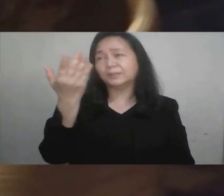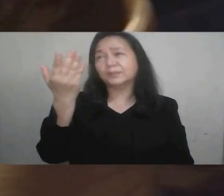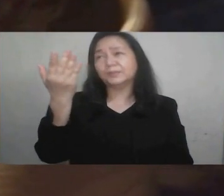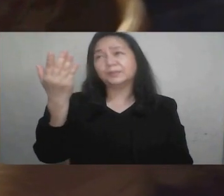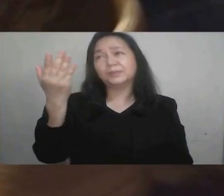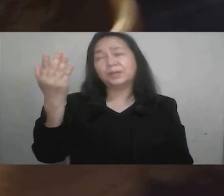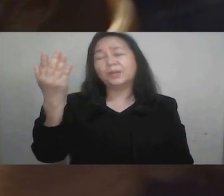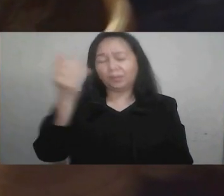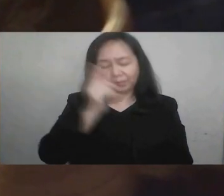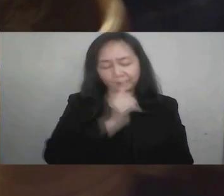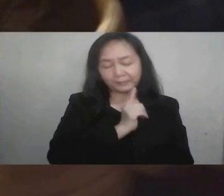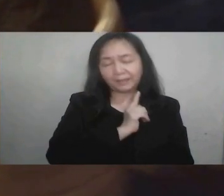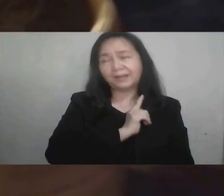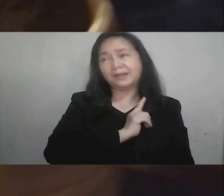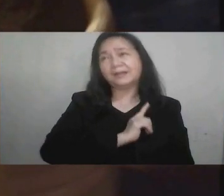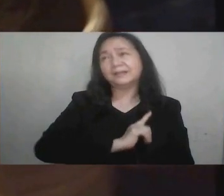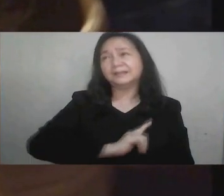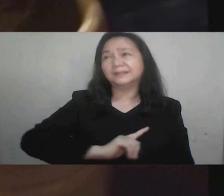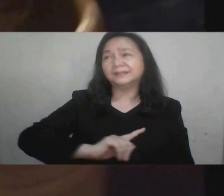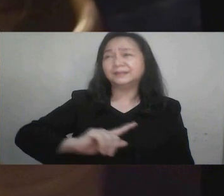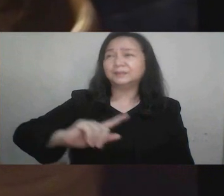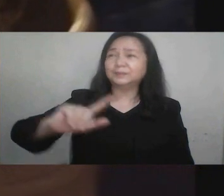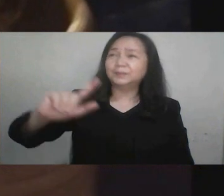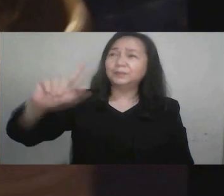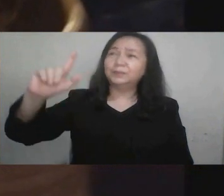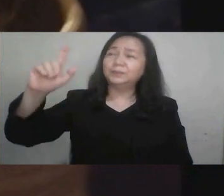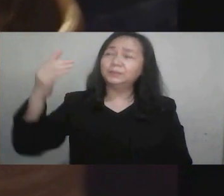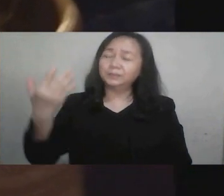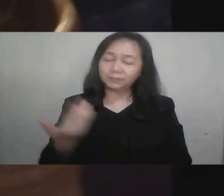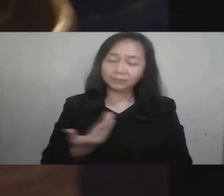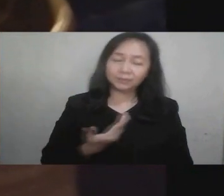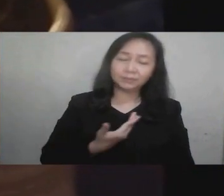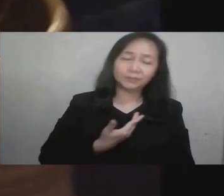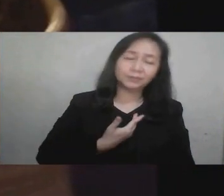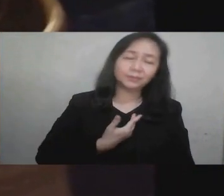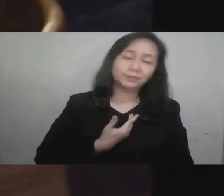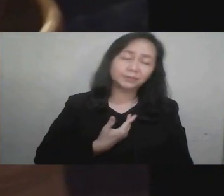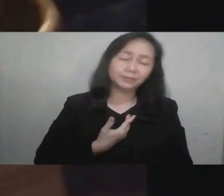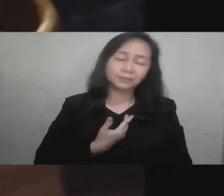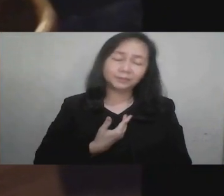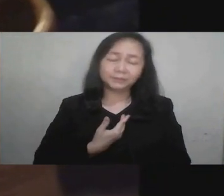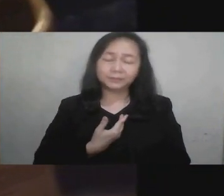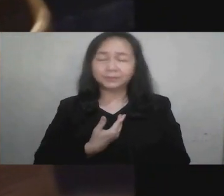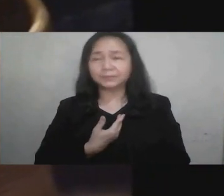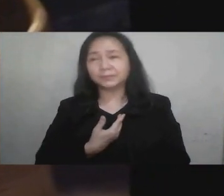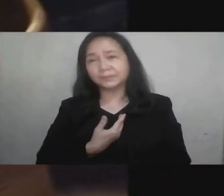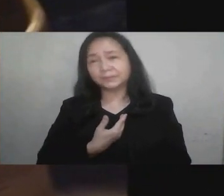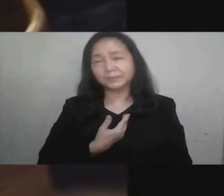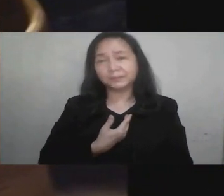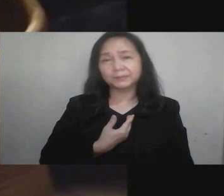lang sa'yo. O Panginoon ko.